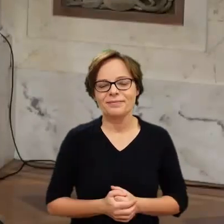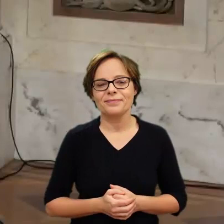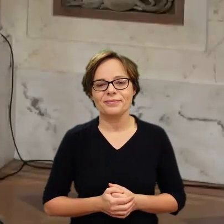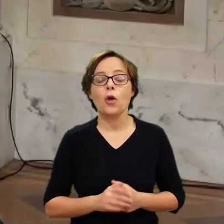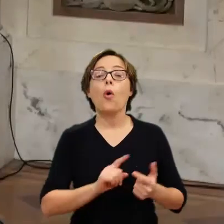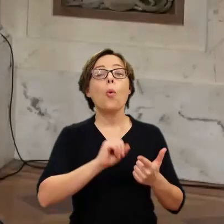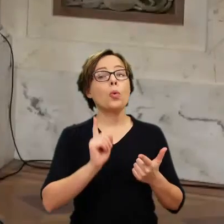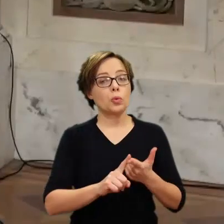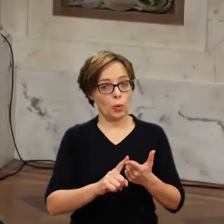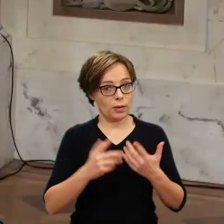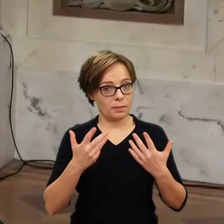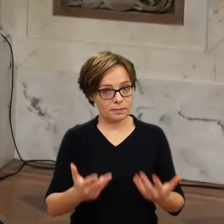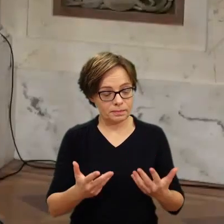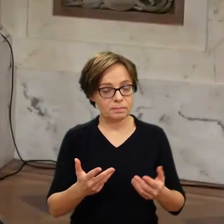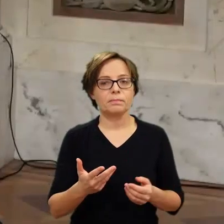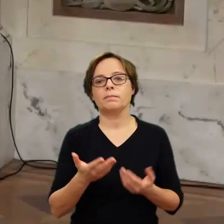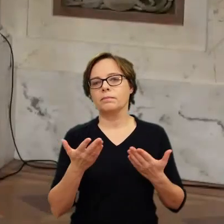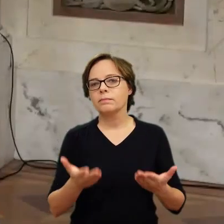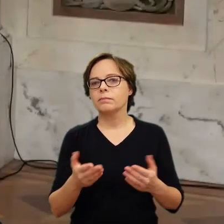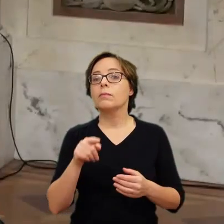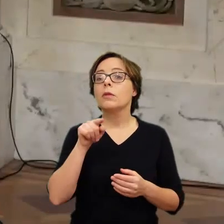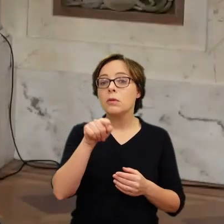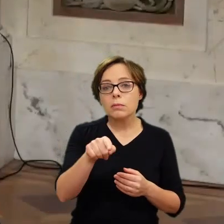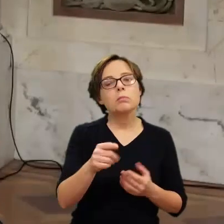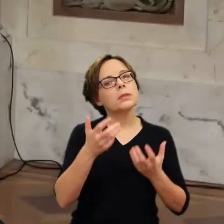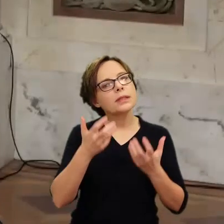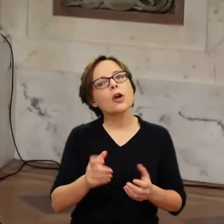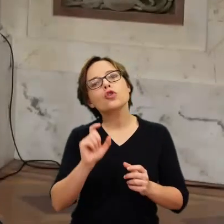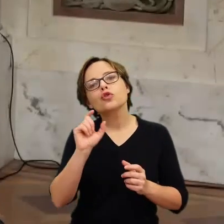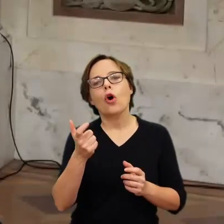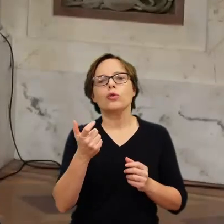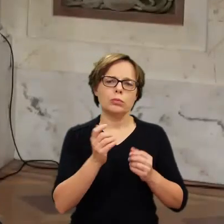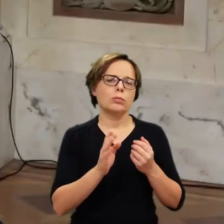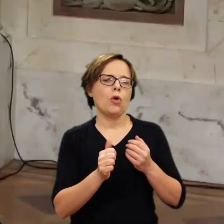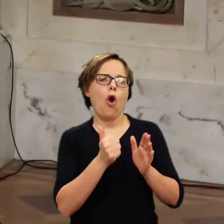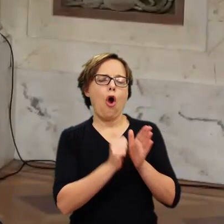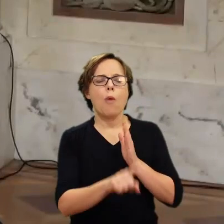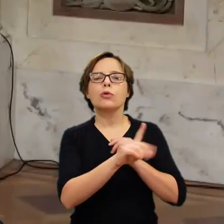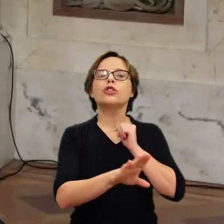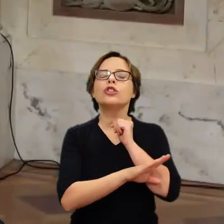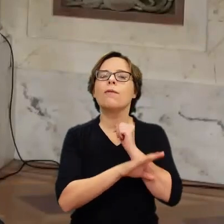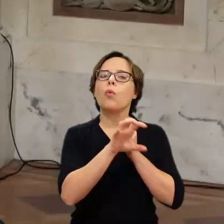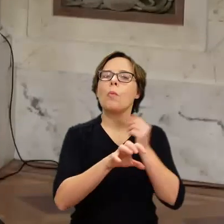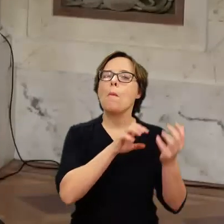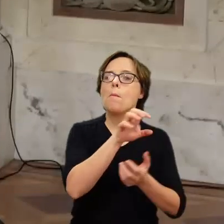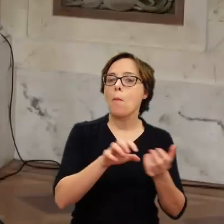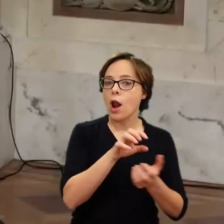Co chciałbyś z tobą wkrótce orych trach, za exchange?